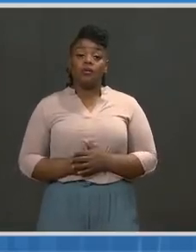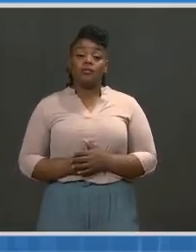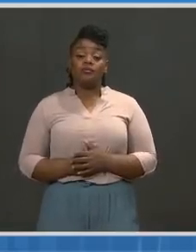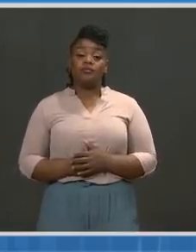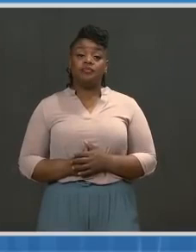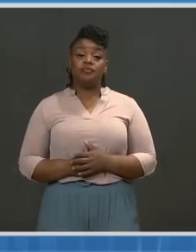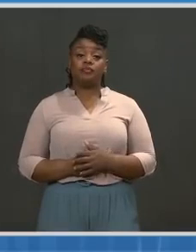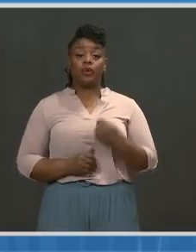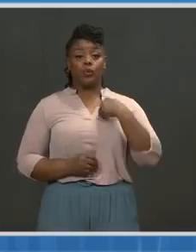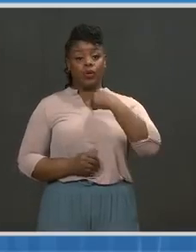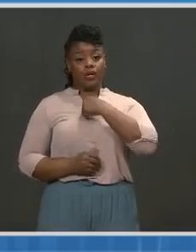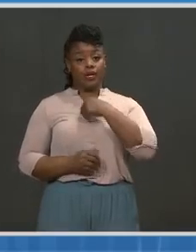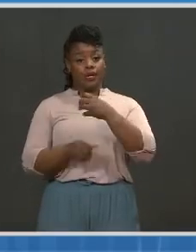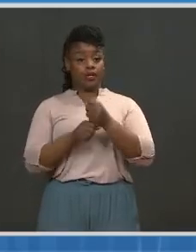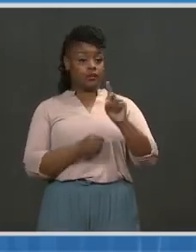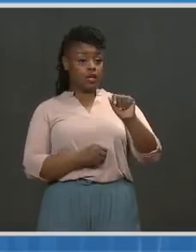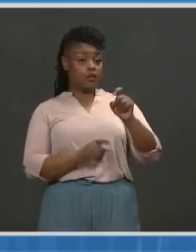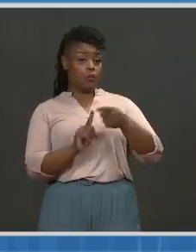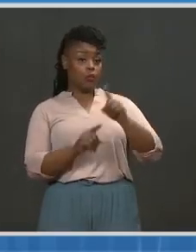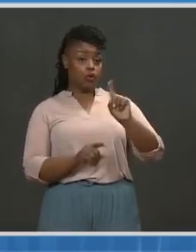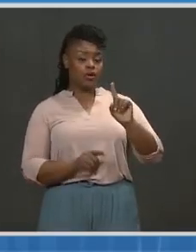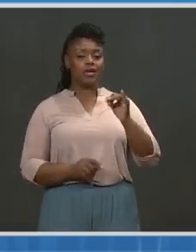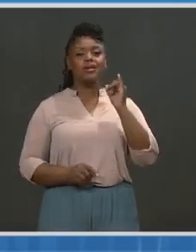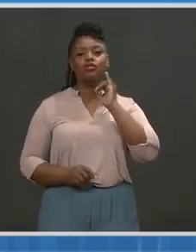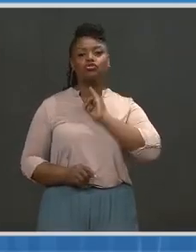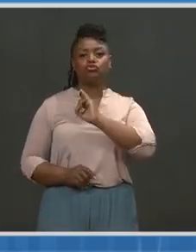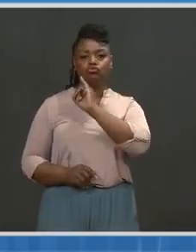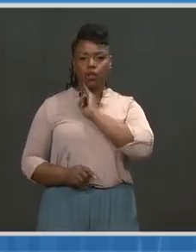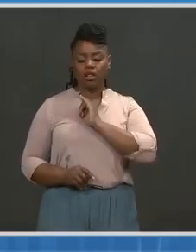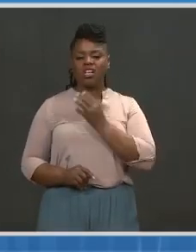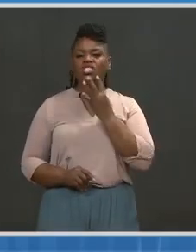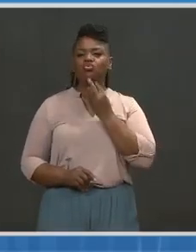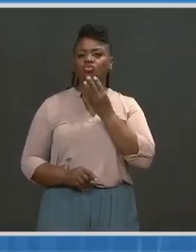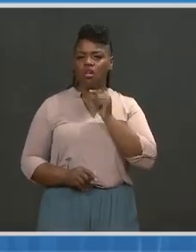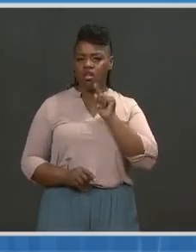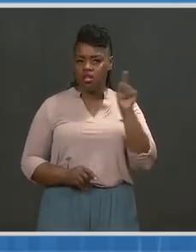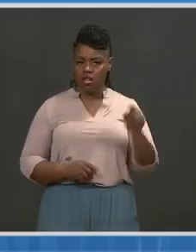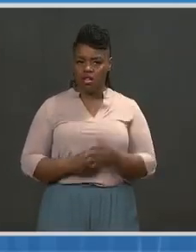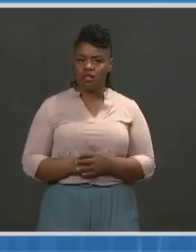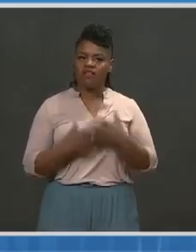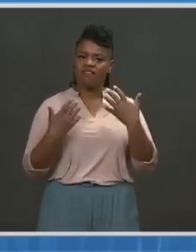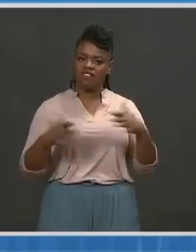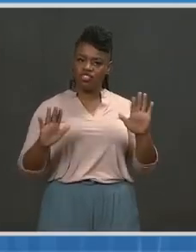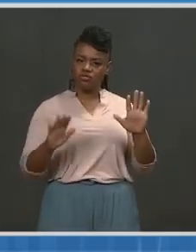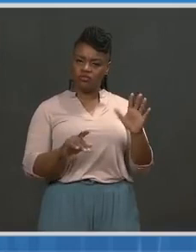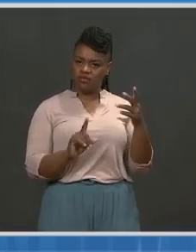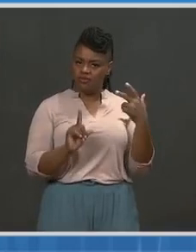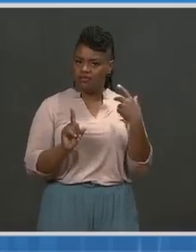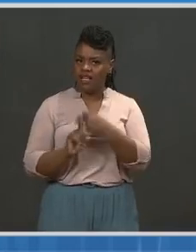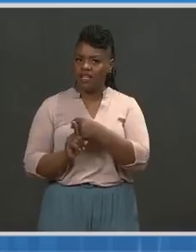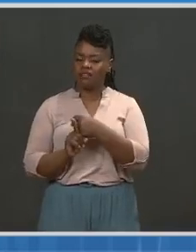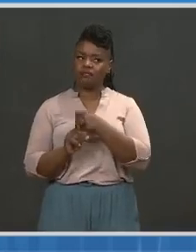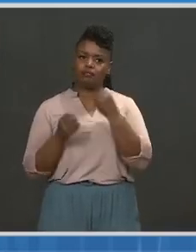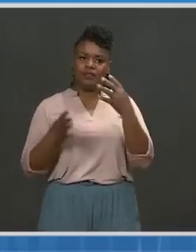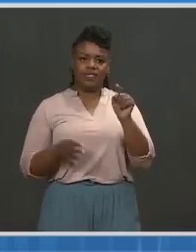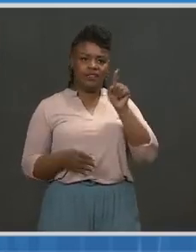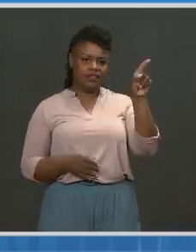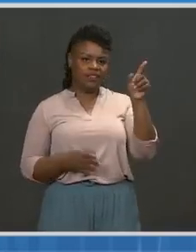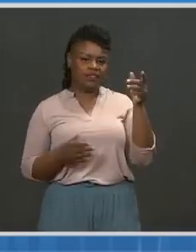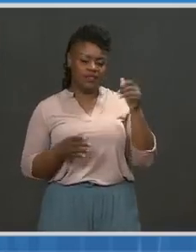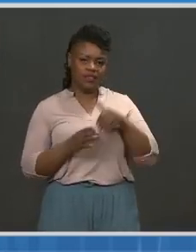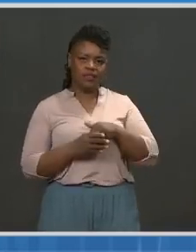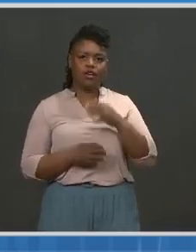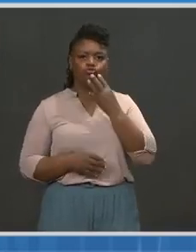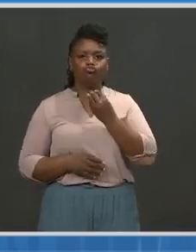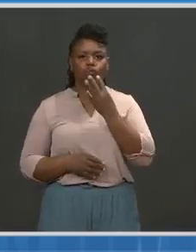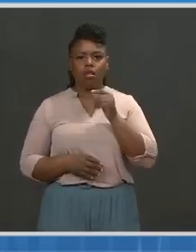And finally, again, on data we're getting from Israel in which healthcare workers were vaccinated, it was shown